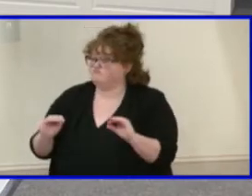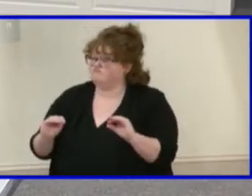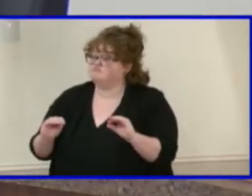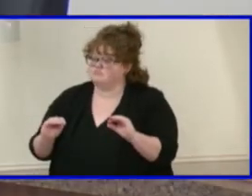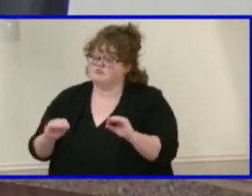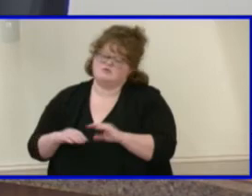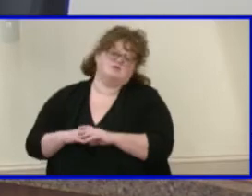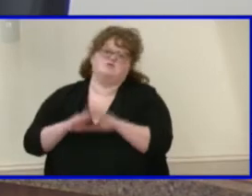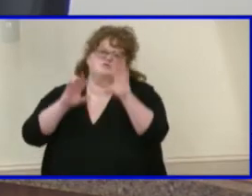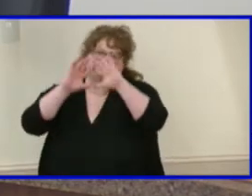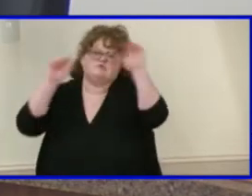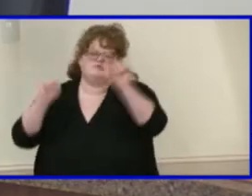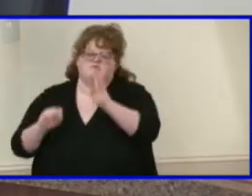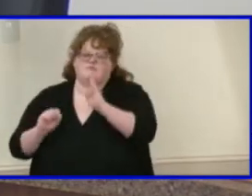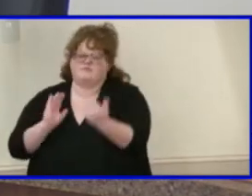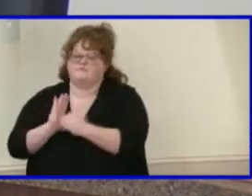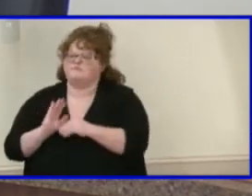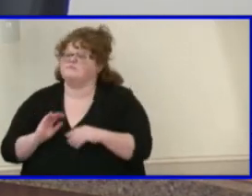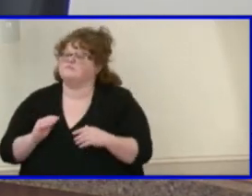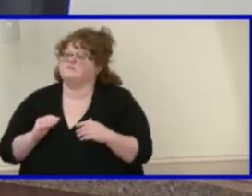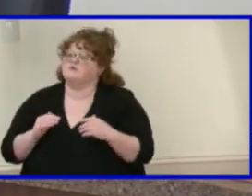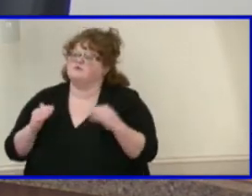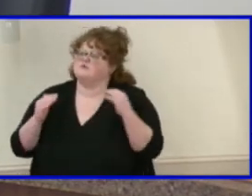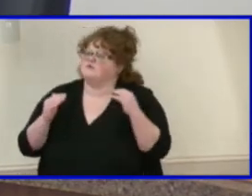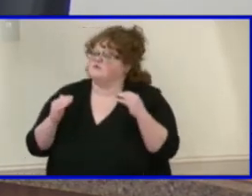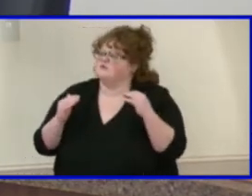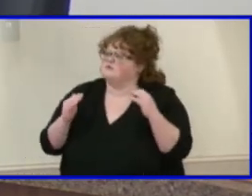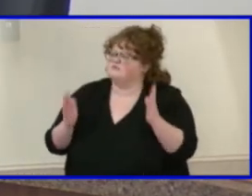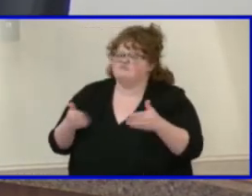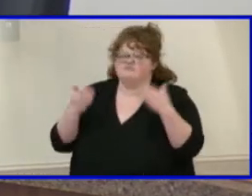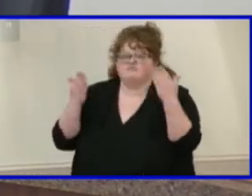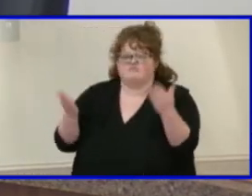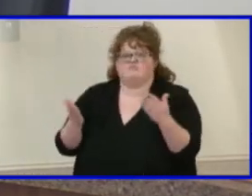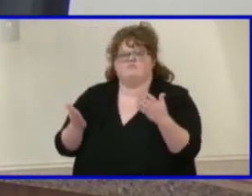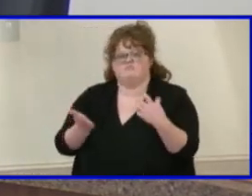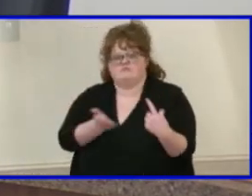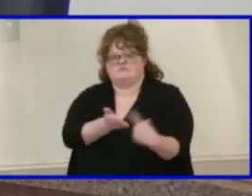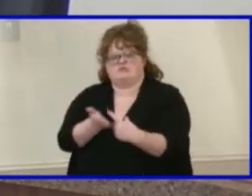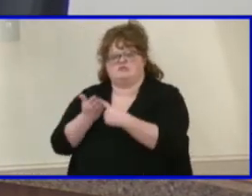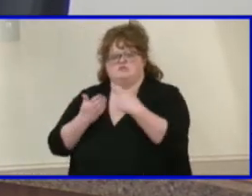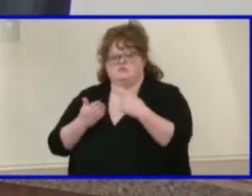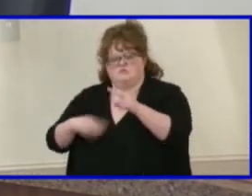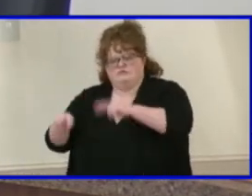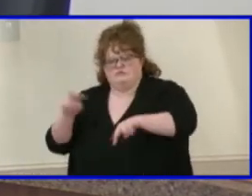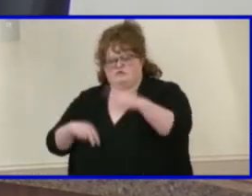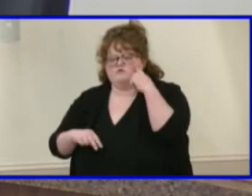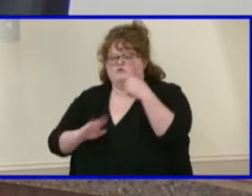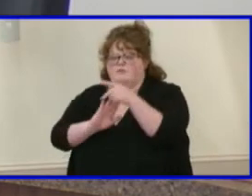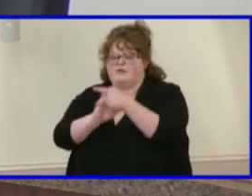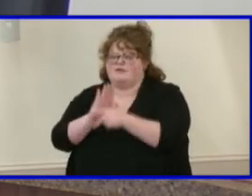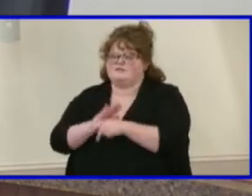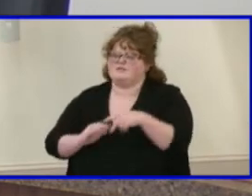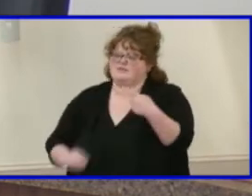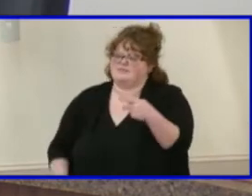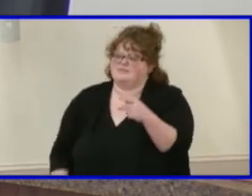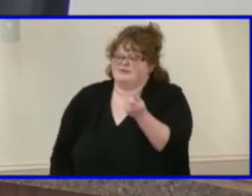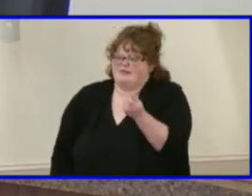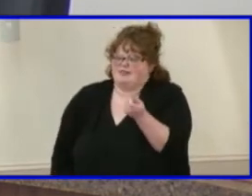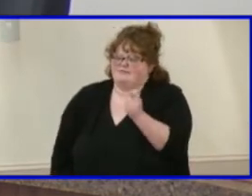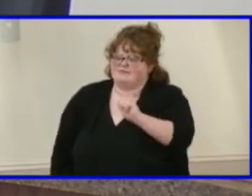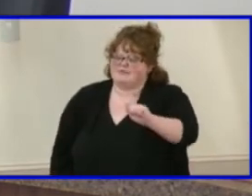Okay. Next, have presented for your review revisions to policy P11-08-001,